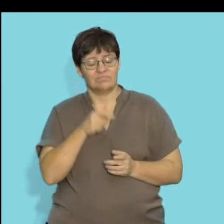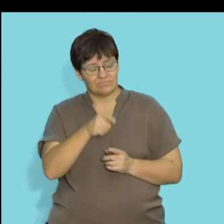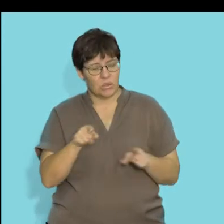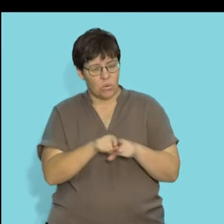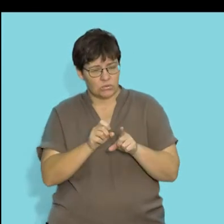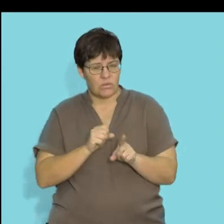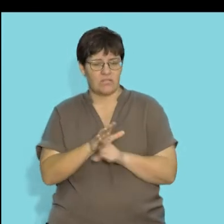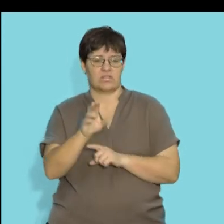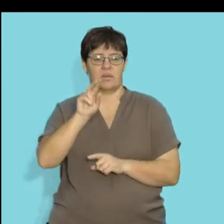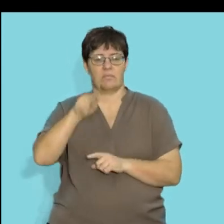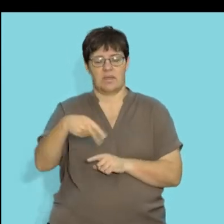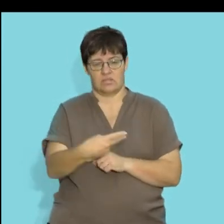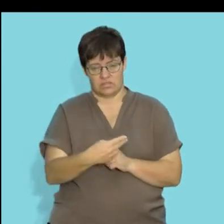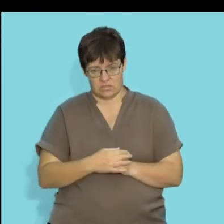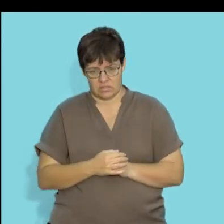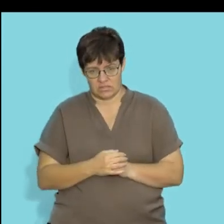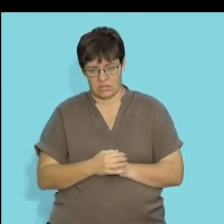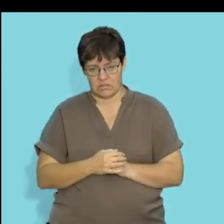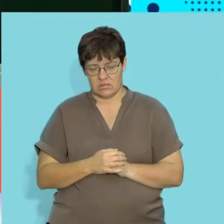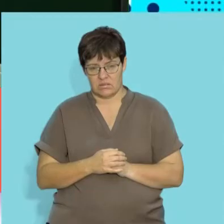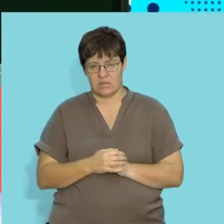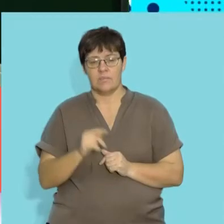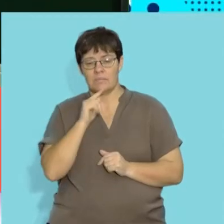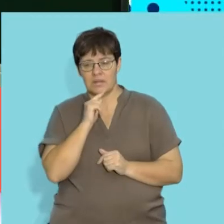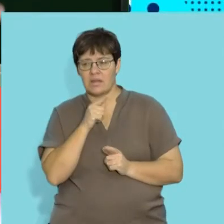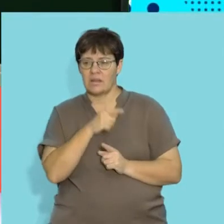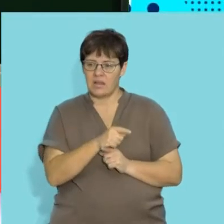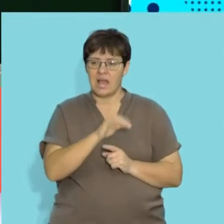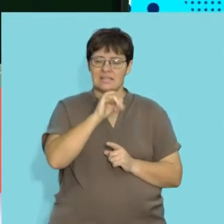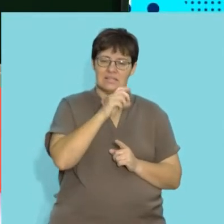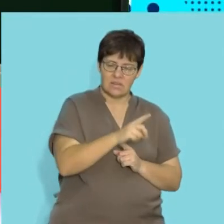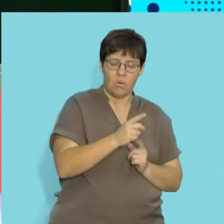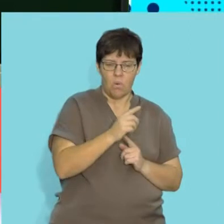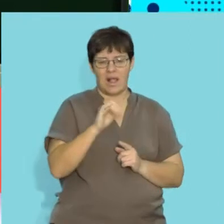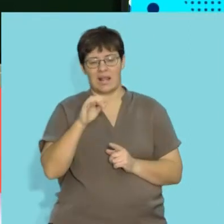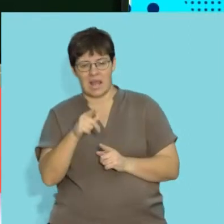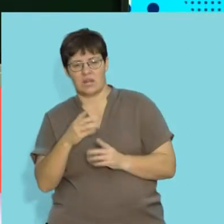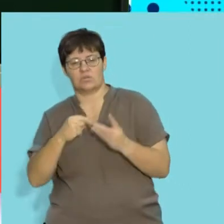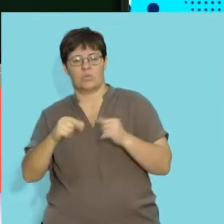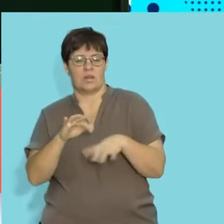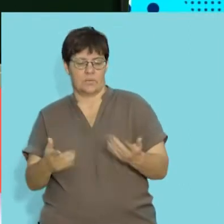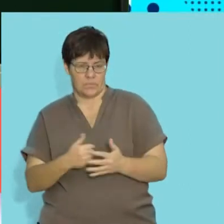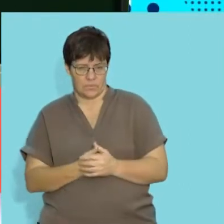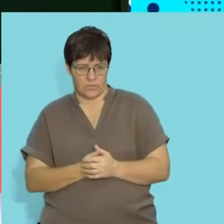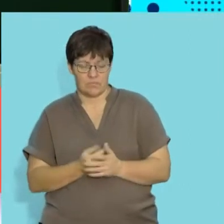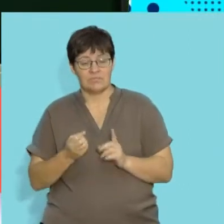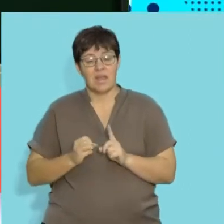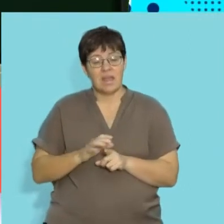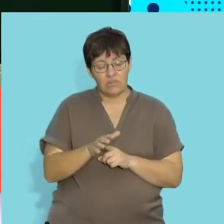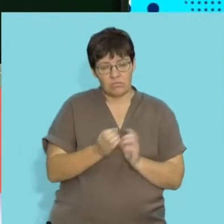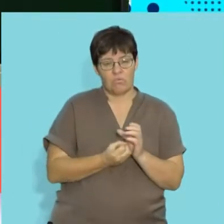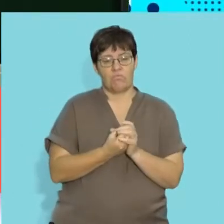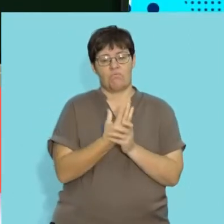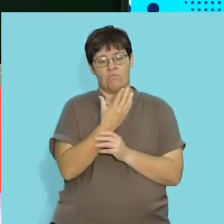Soil is also affected by pH and that is obviously how acid or alkaline the soil is. And that in turn